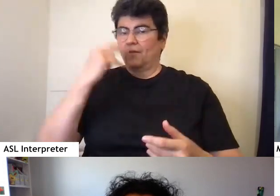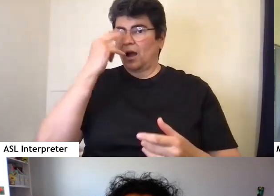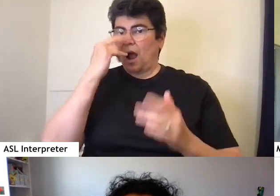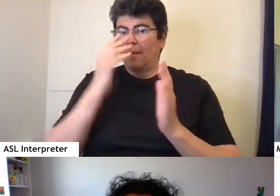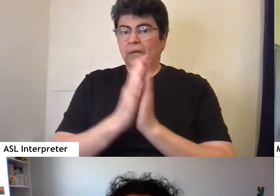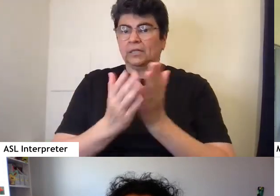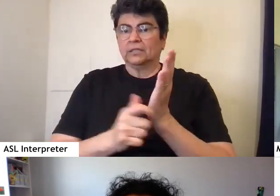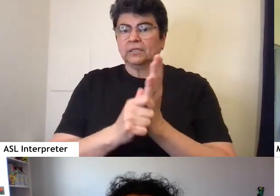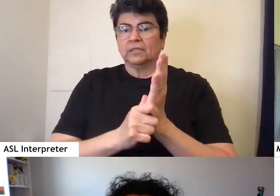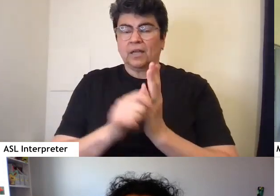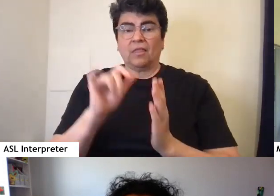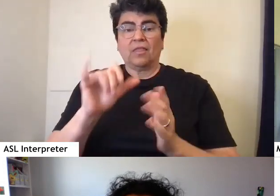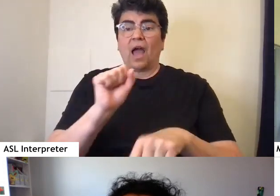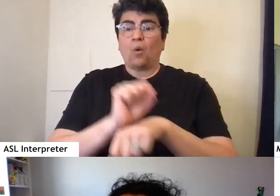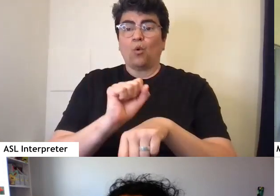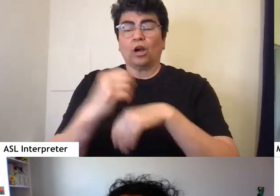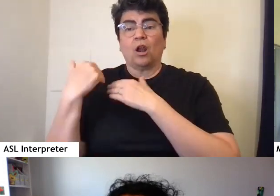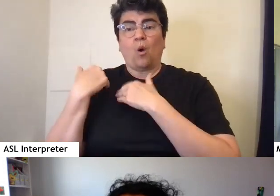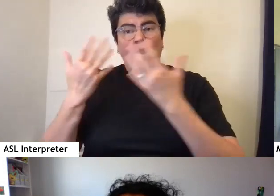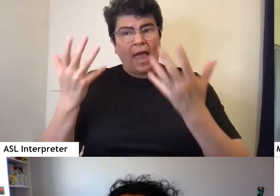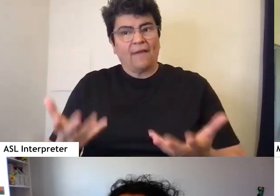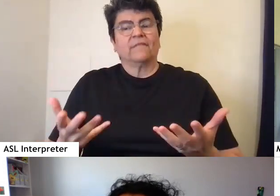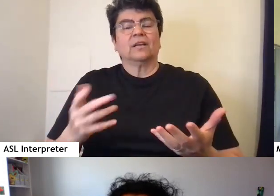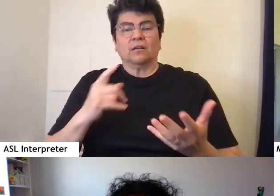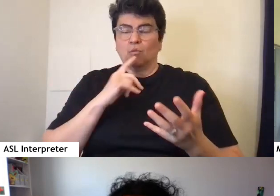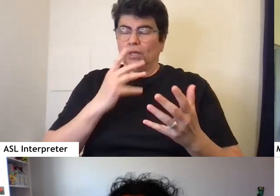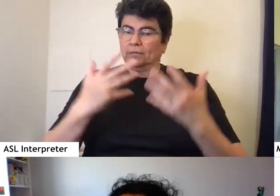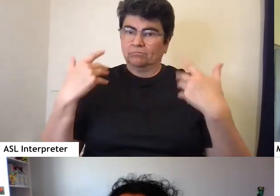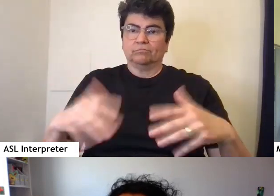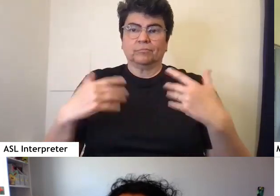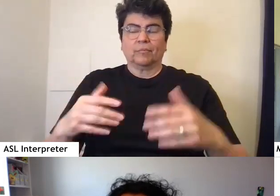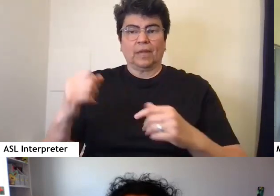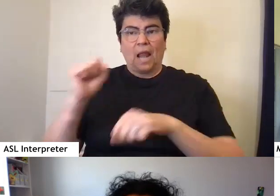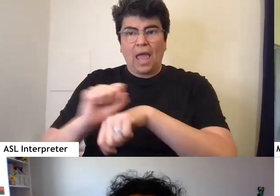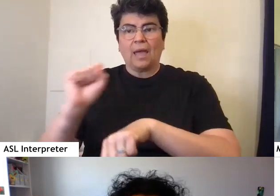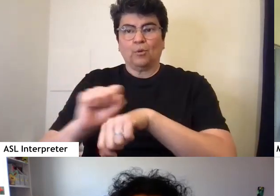the workload is very heavy. It's very labor-heavy.